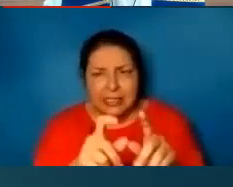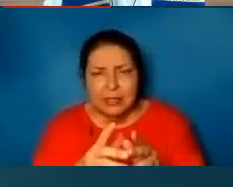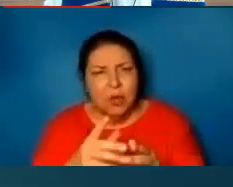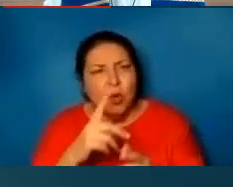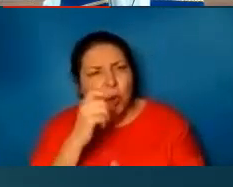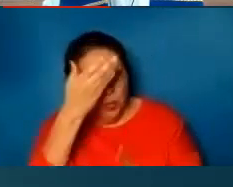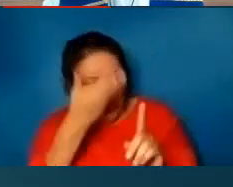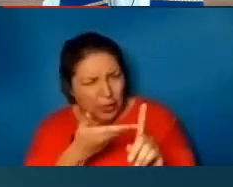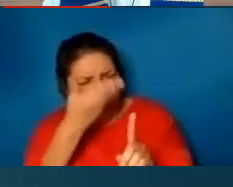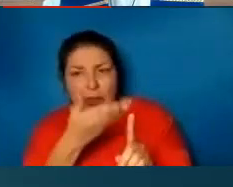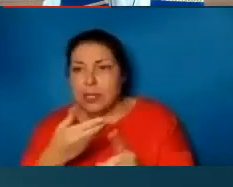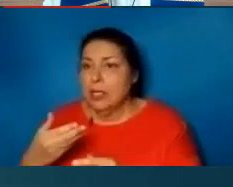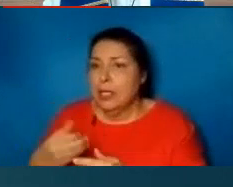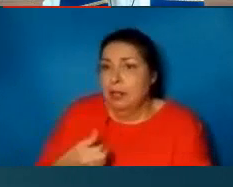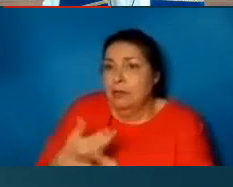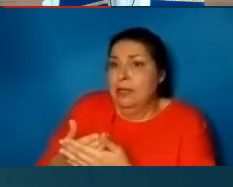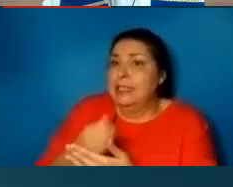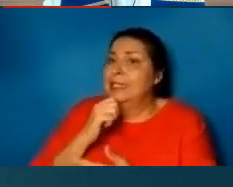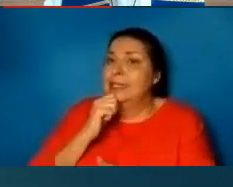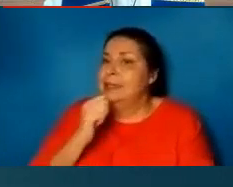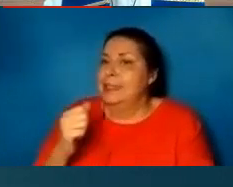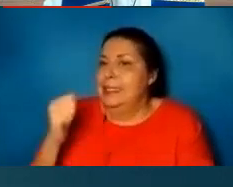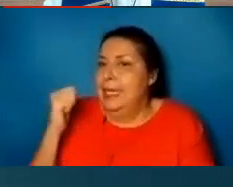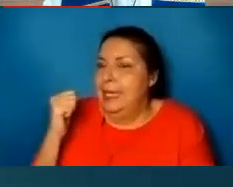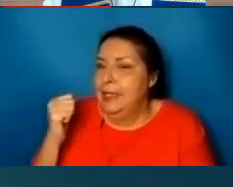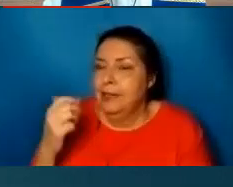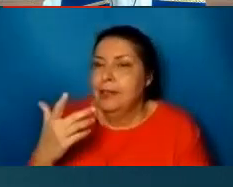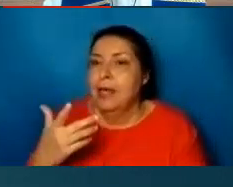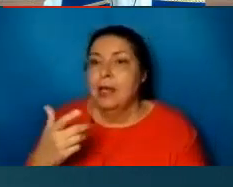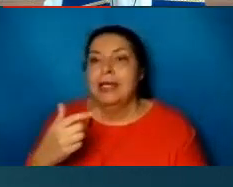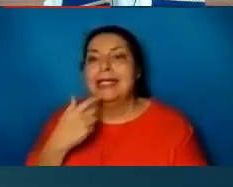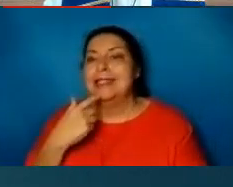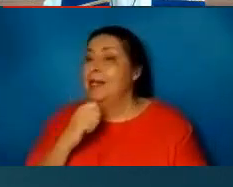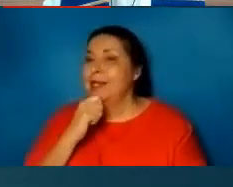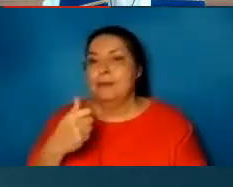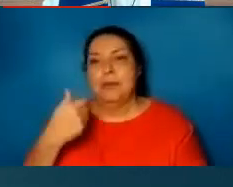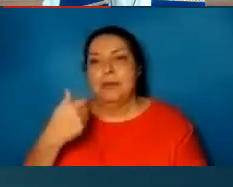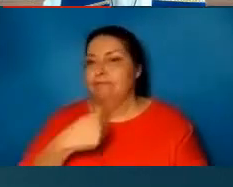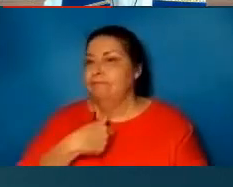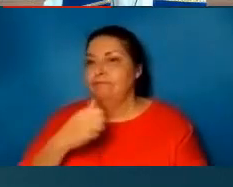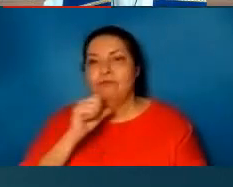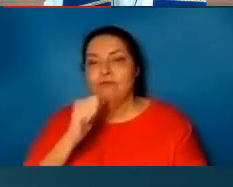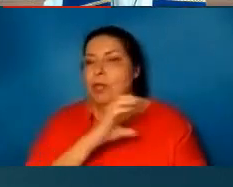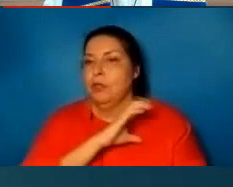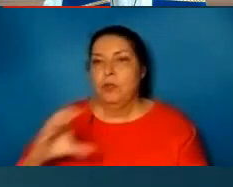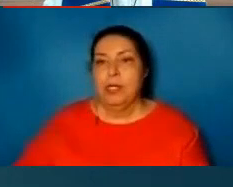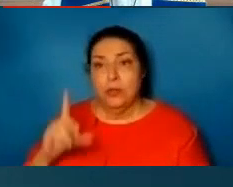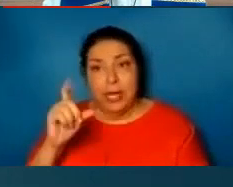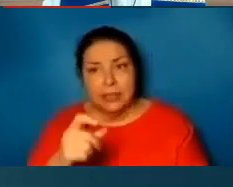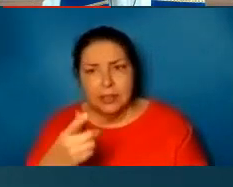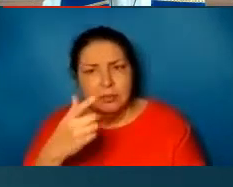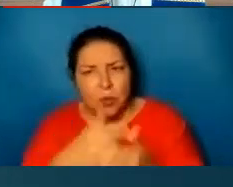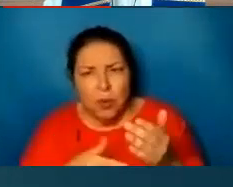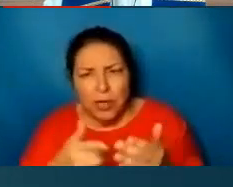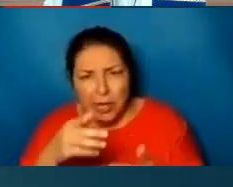confessed and did not deny but confessed I am not the Christ and they asked him what then are you